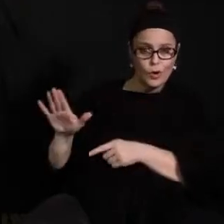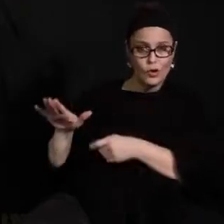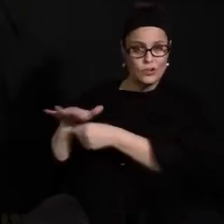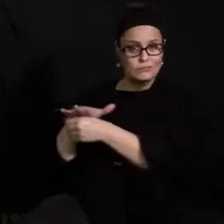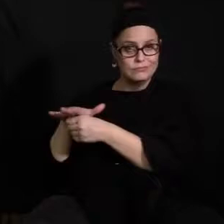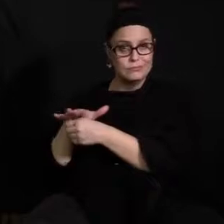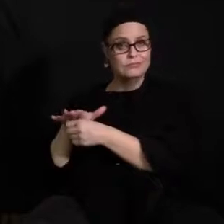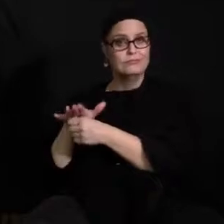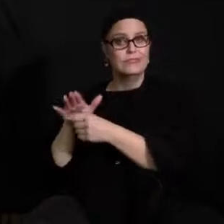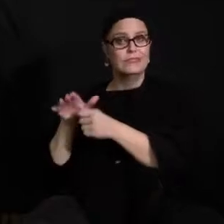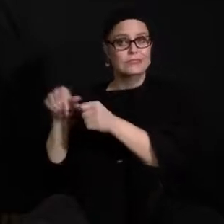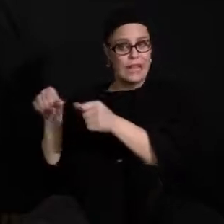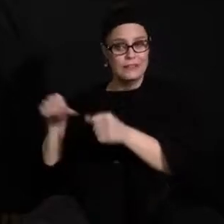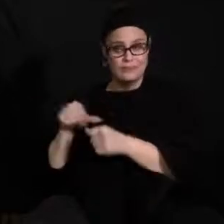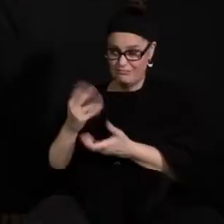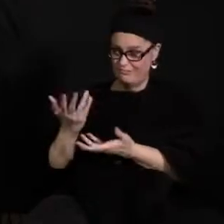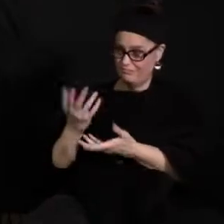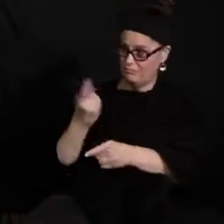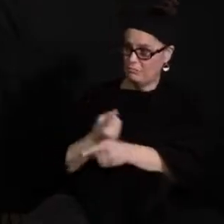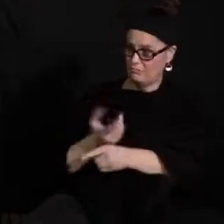appropriate.